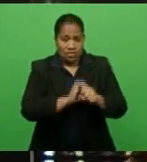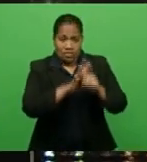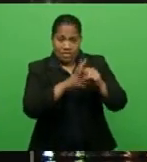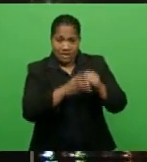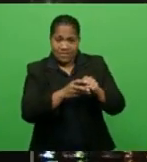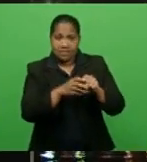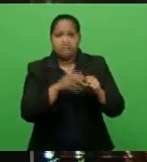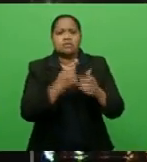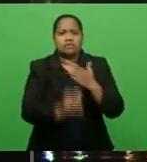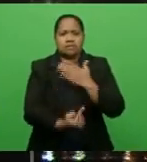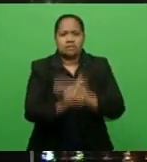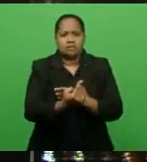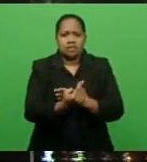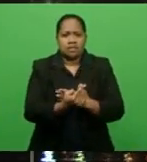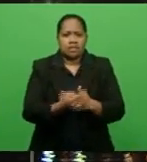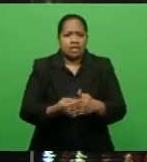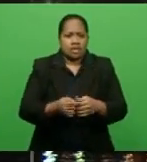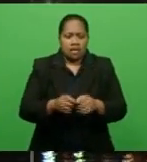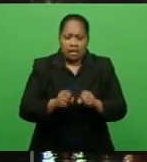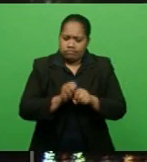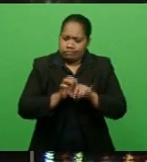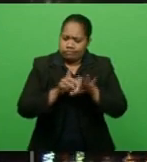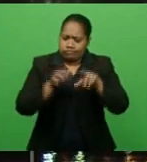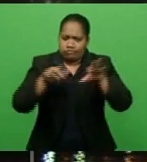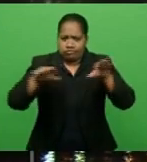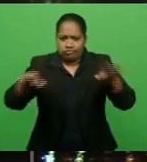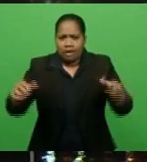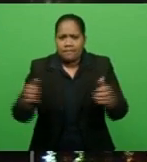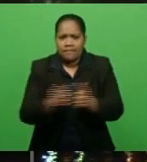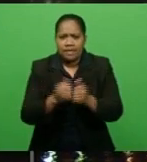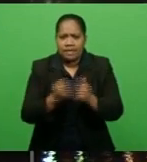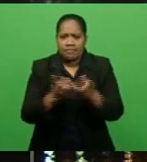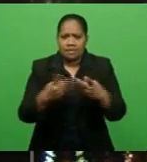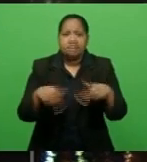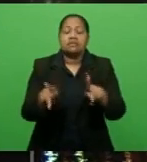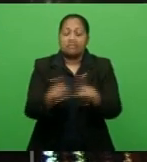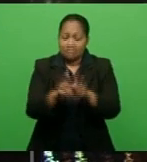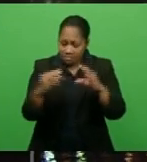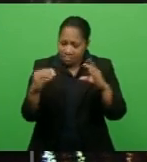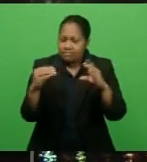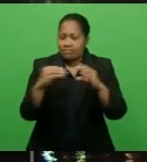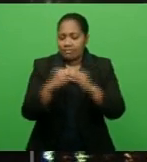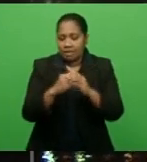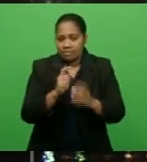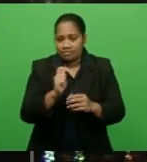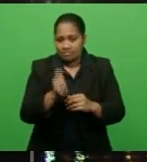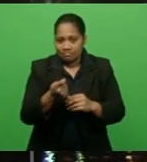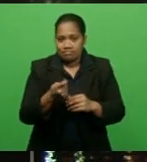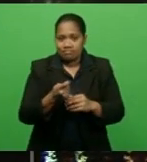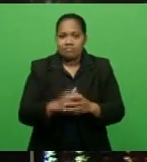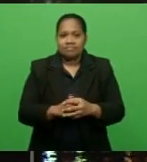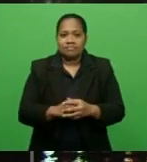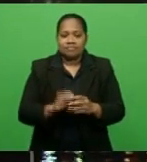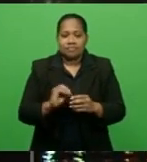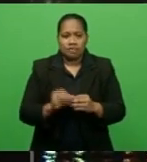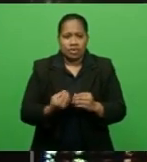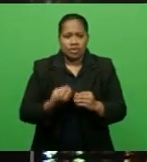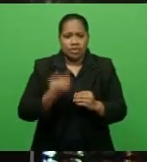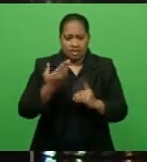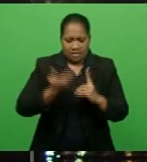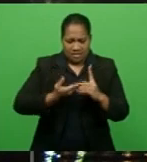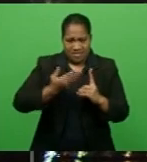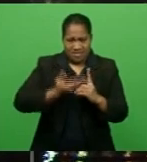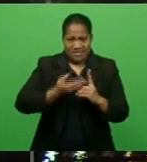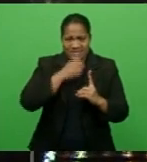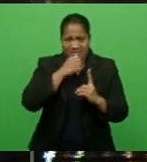has gripped many sectors, and the banking industry is no exception. Bank South Pacific's country head, Haroon Ali, says their revenue